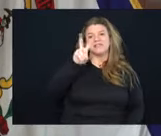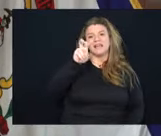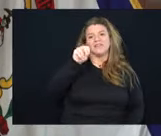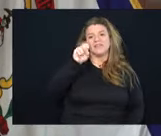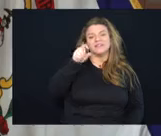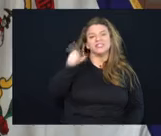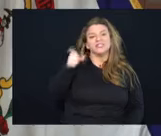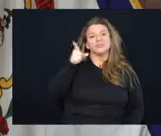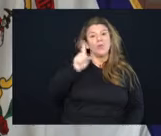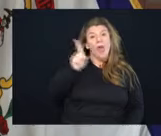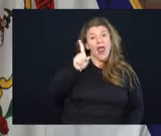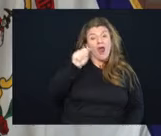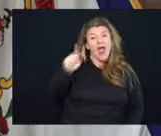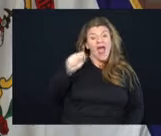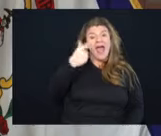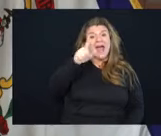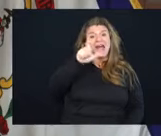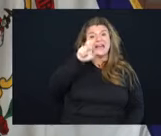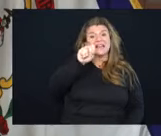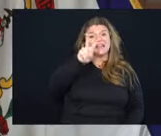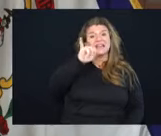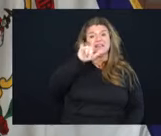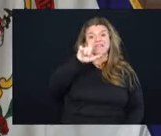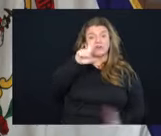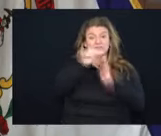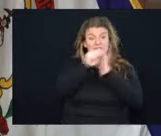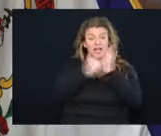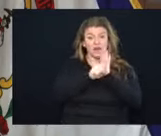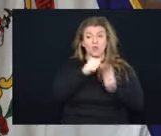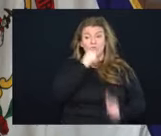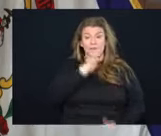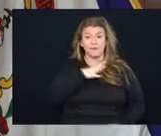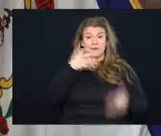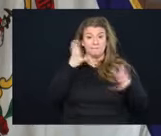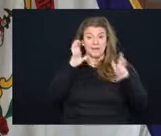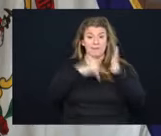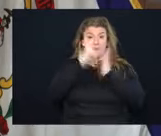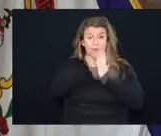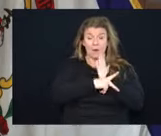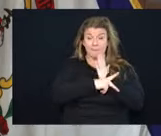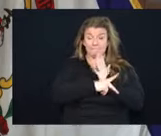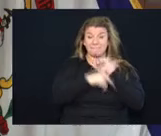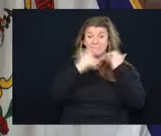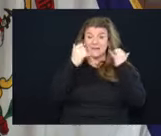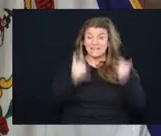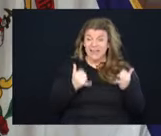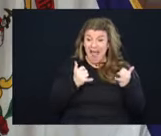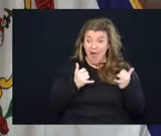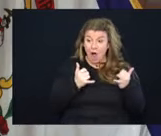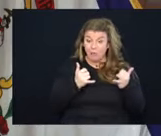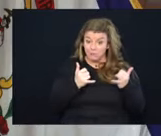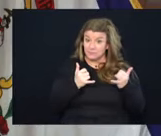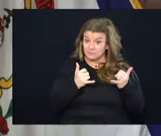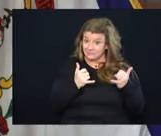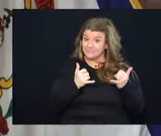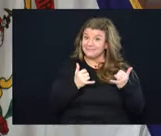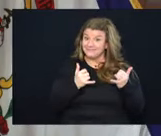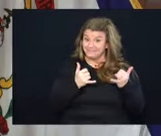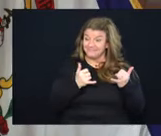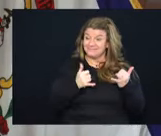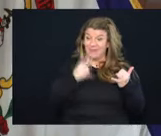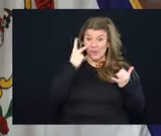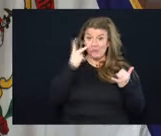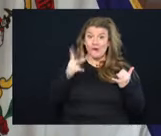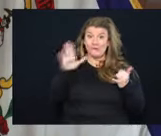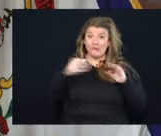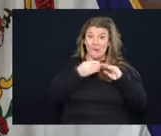Glenville State. Glenville State's women's basketball program is now ranked and I love it. I love